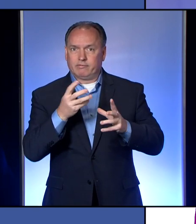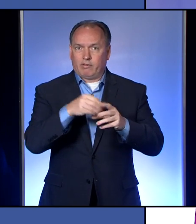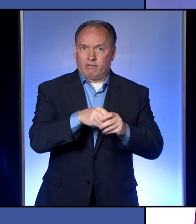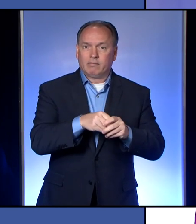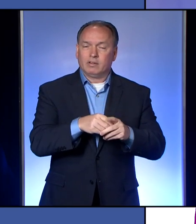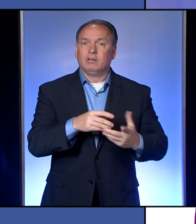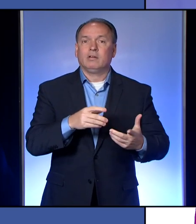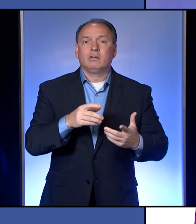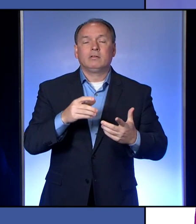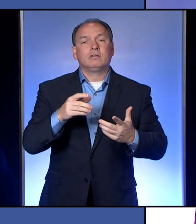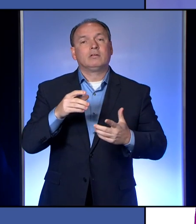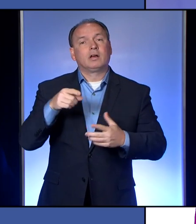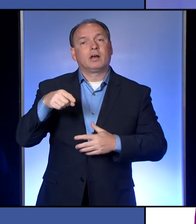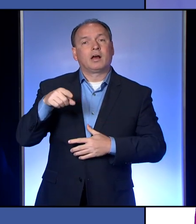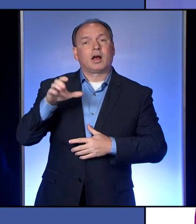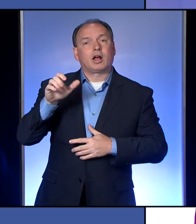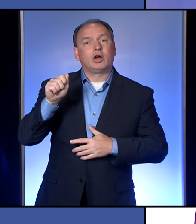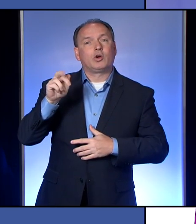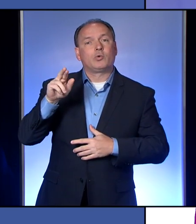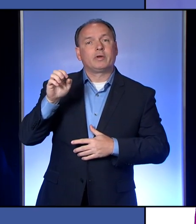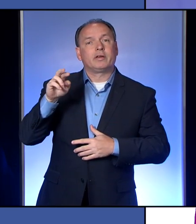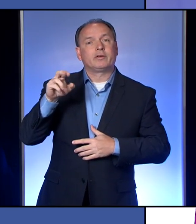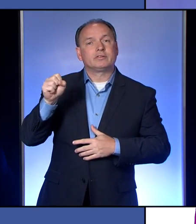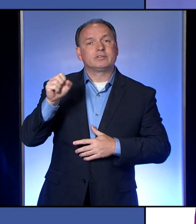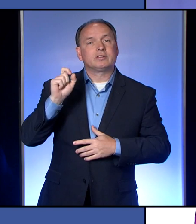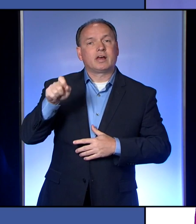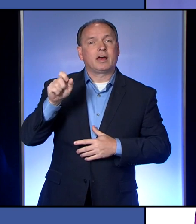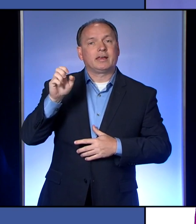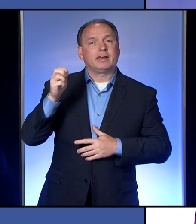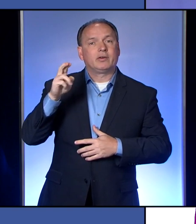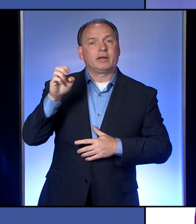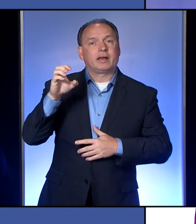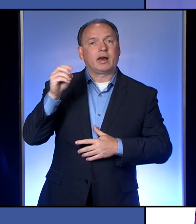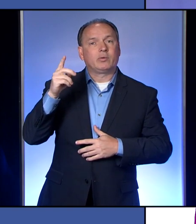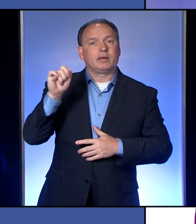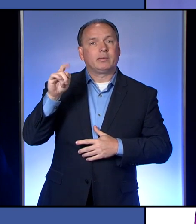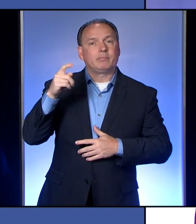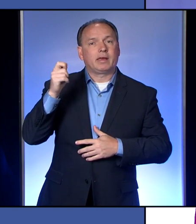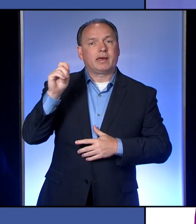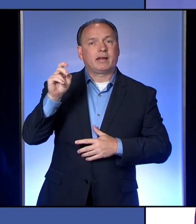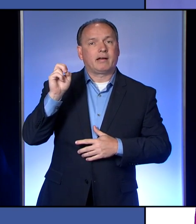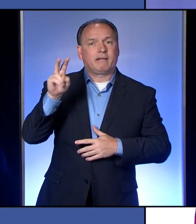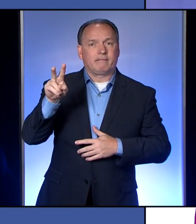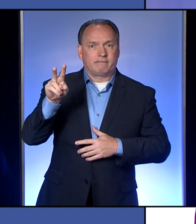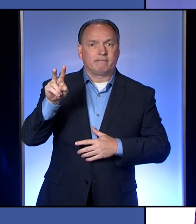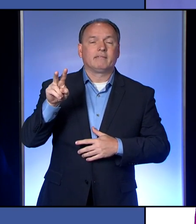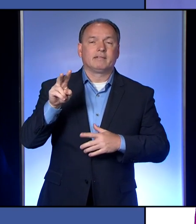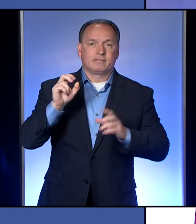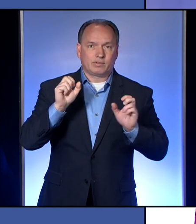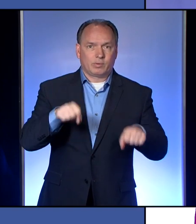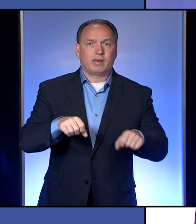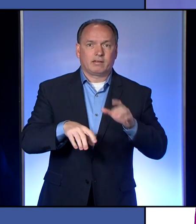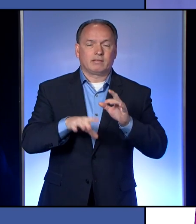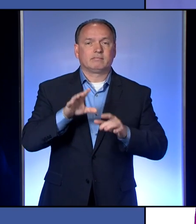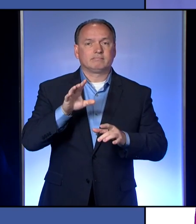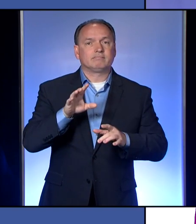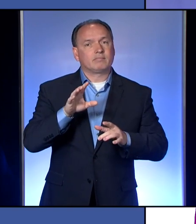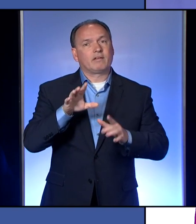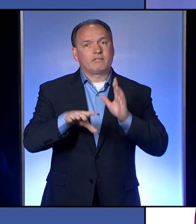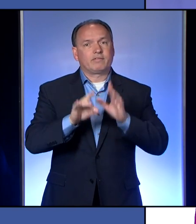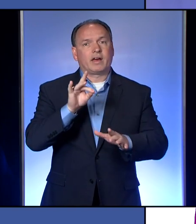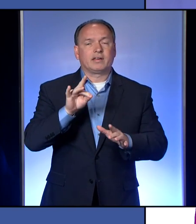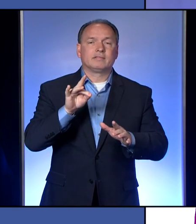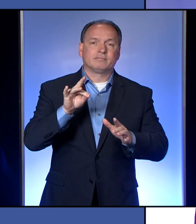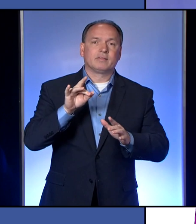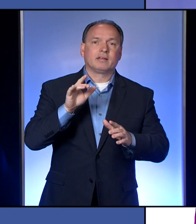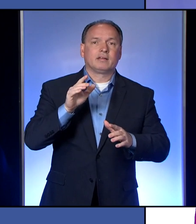.eriecountypa.gov. That's careers.eriecountypa.gov. I'd